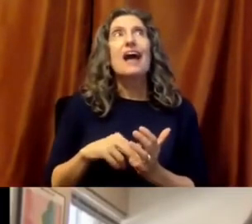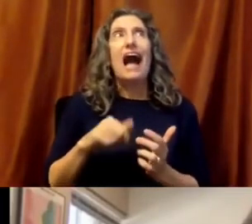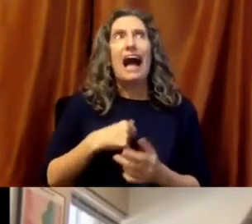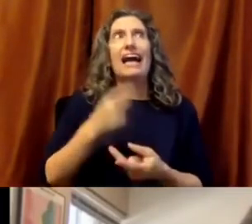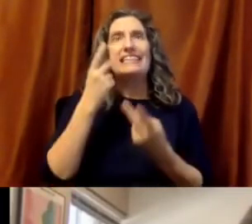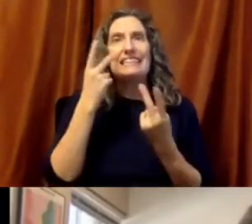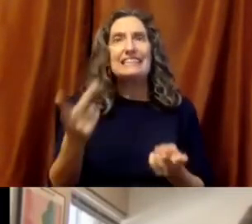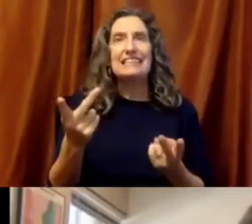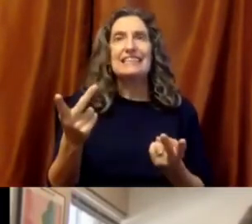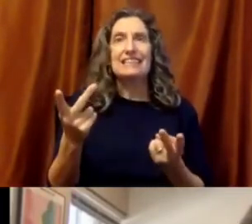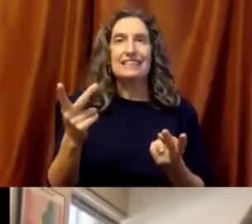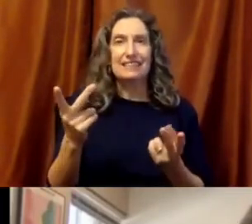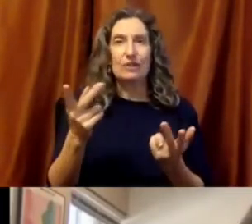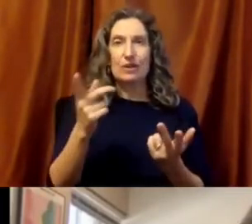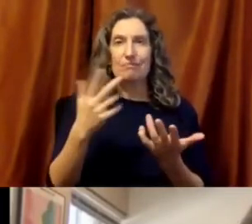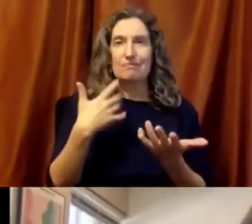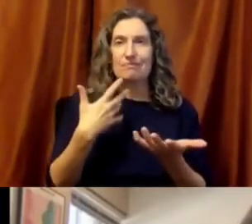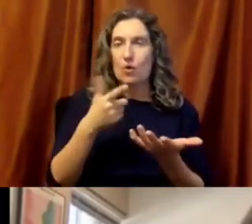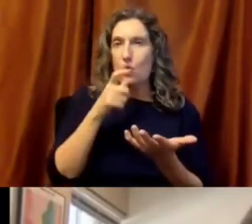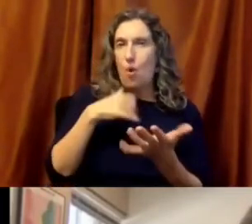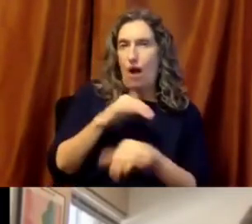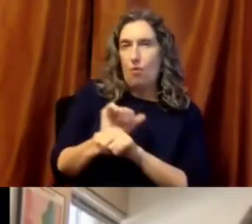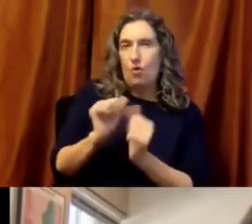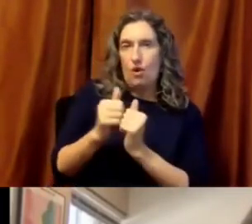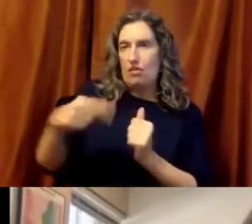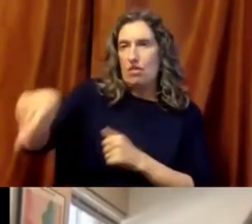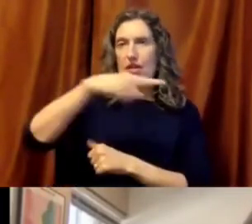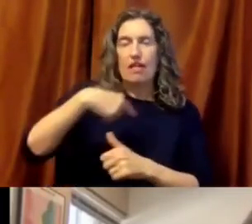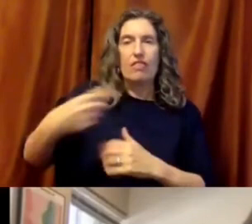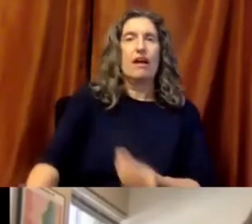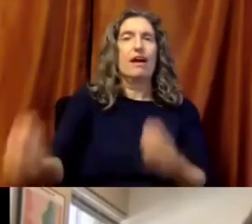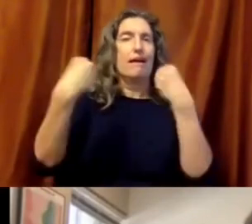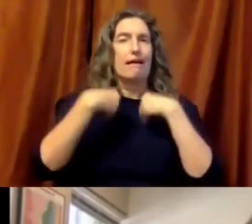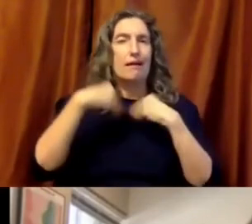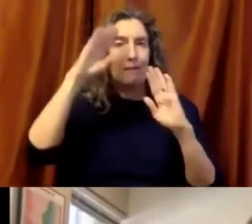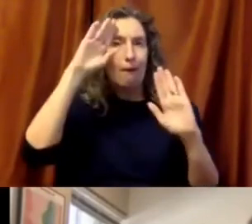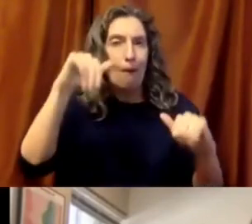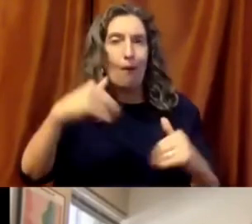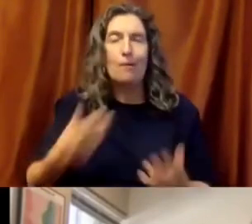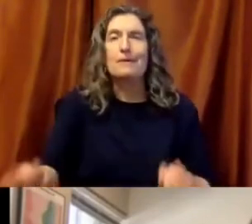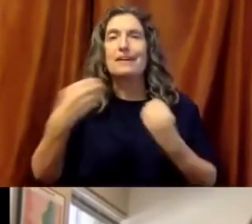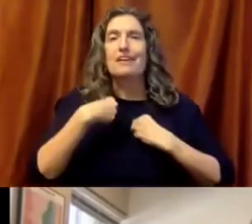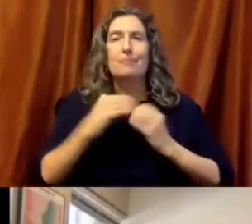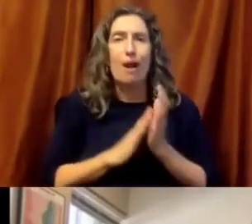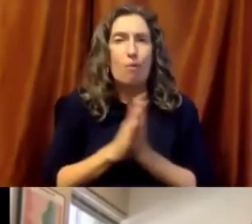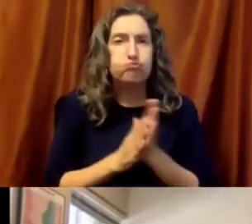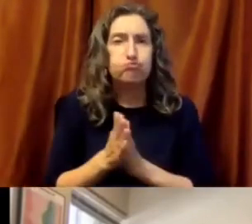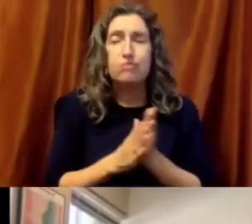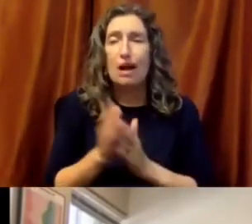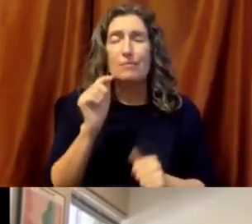inspiration from the people I work with, from the educators I work with who are,